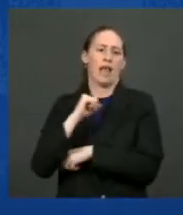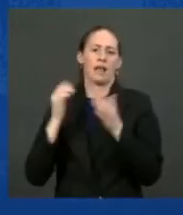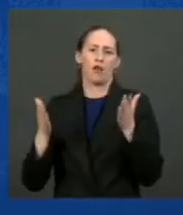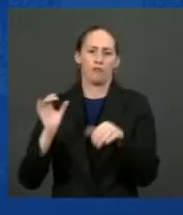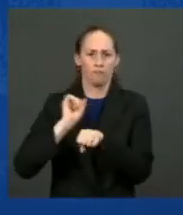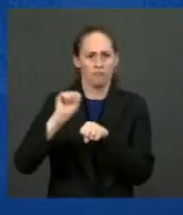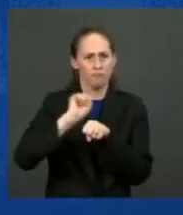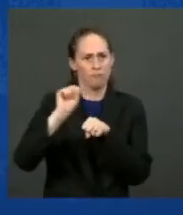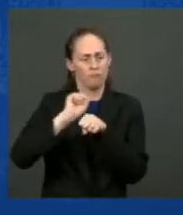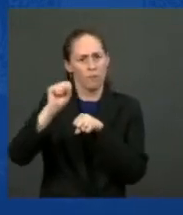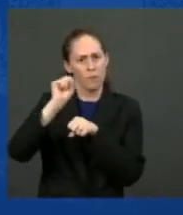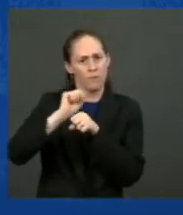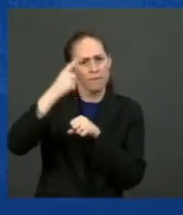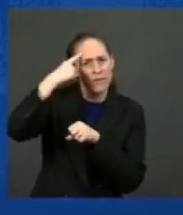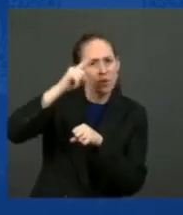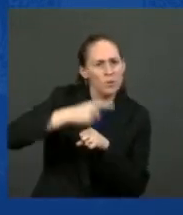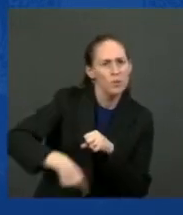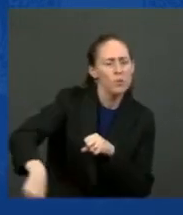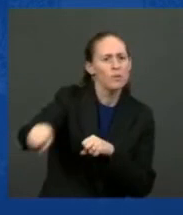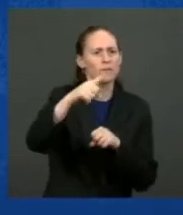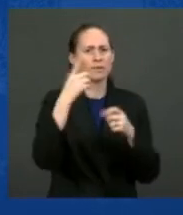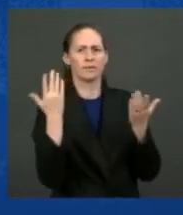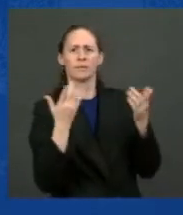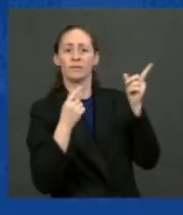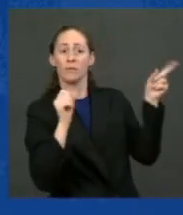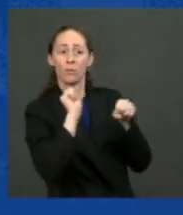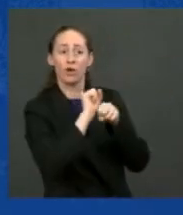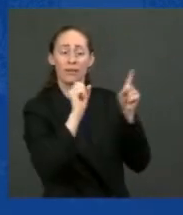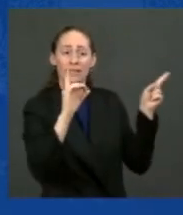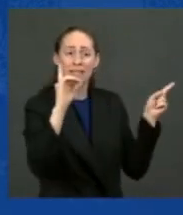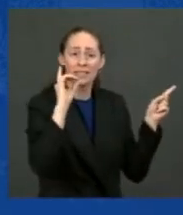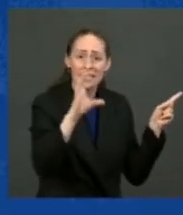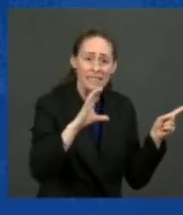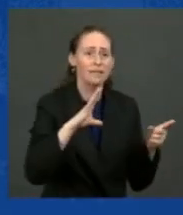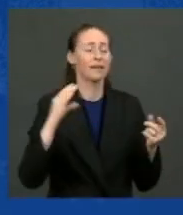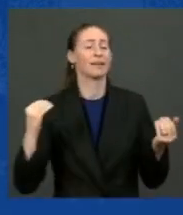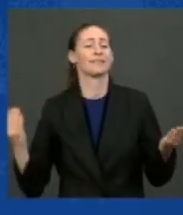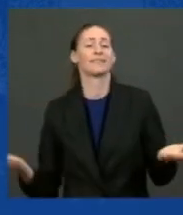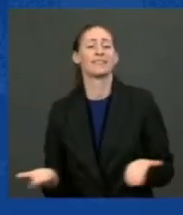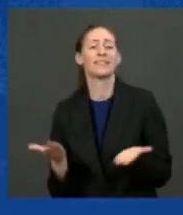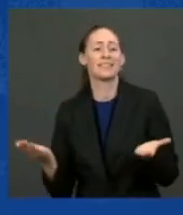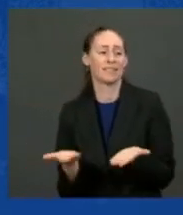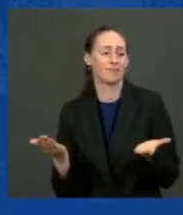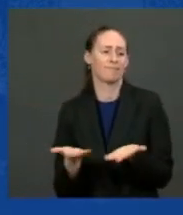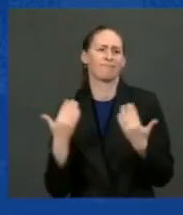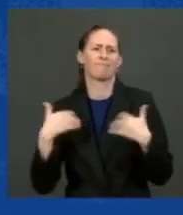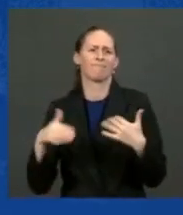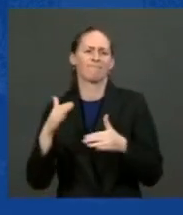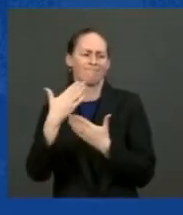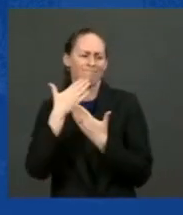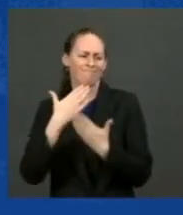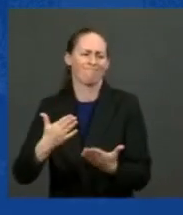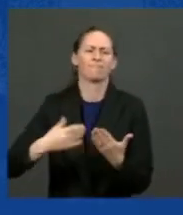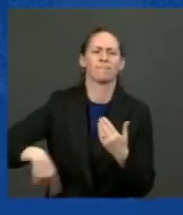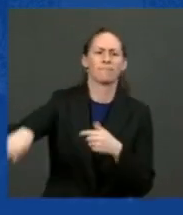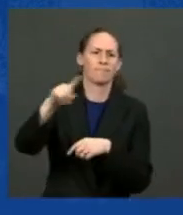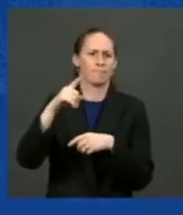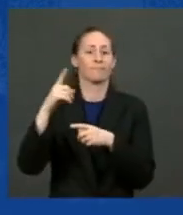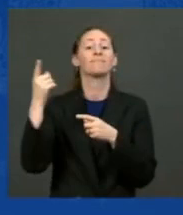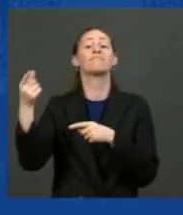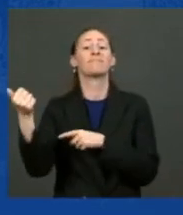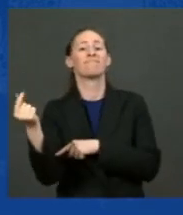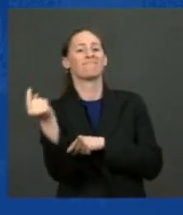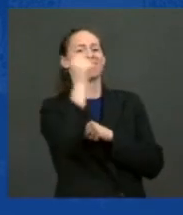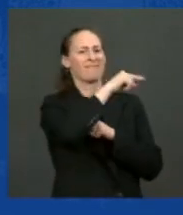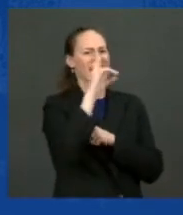good blood. And Debbie and Gary are in Washington now and to cast some really important votes to keep things moving. And, of